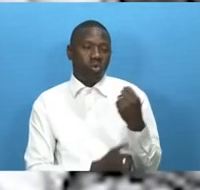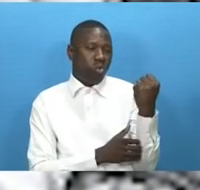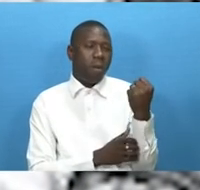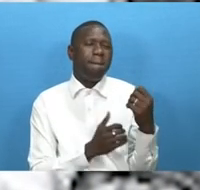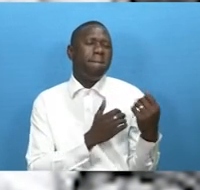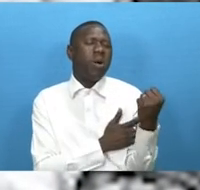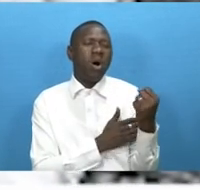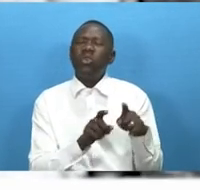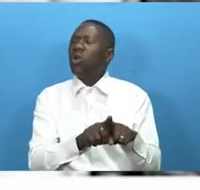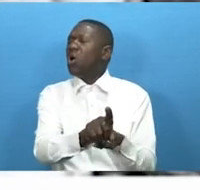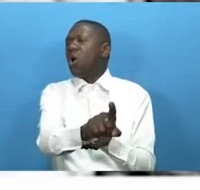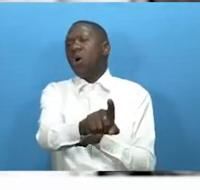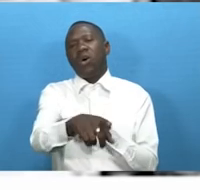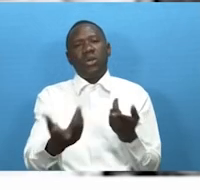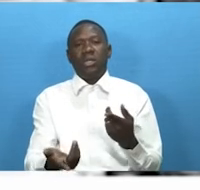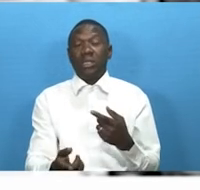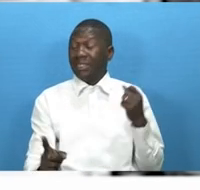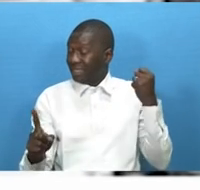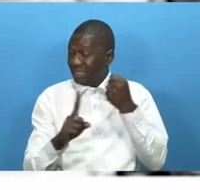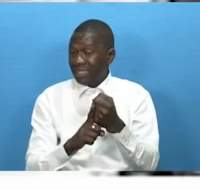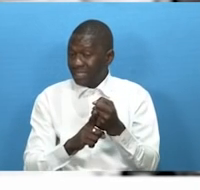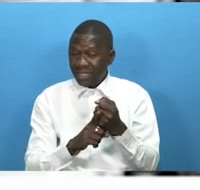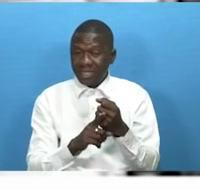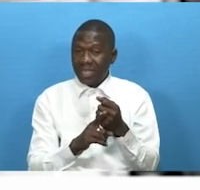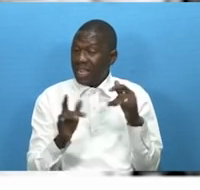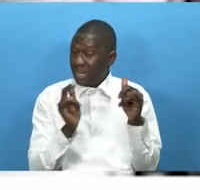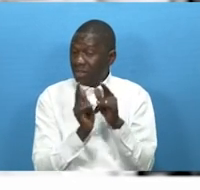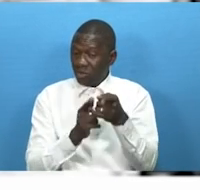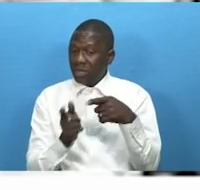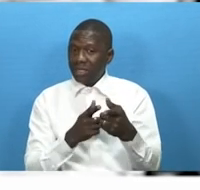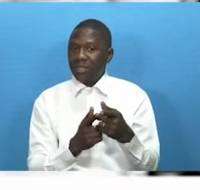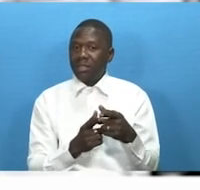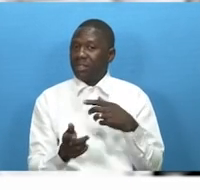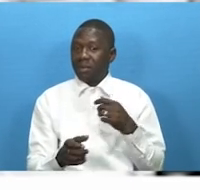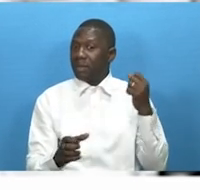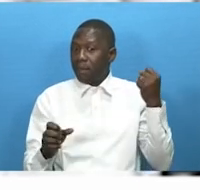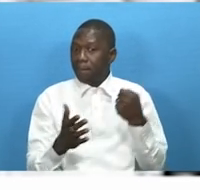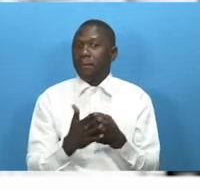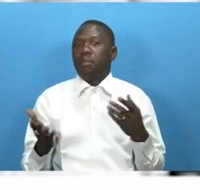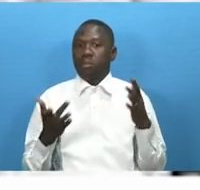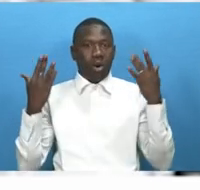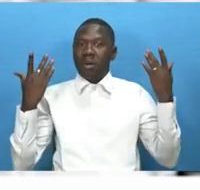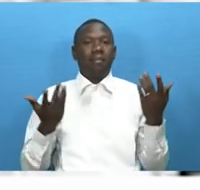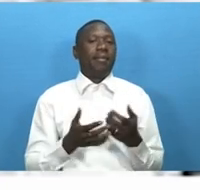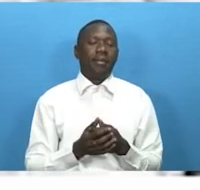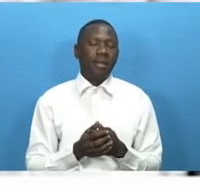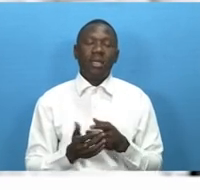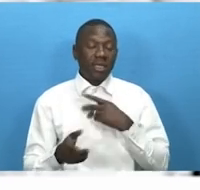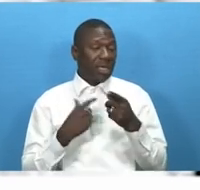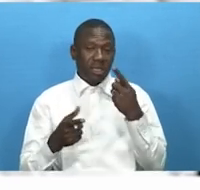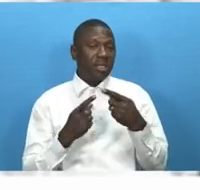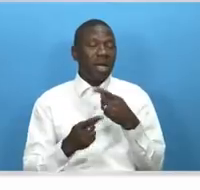too long. The risk attached to such a practice can breed disaster, with political analysts attribute to have